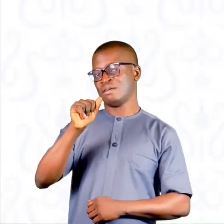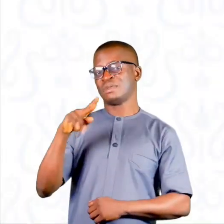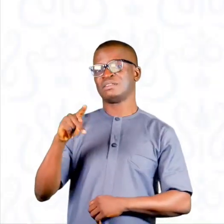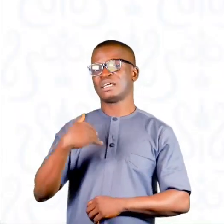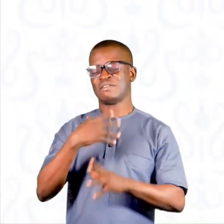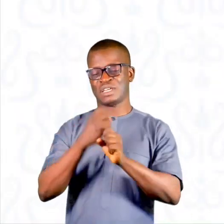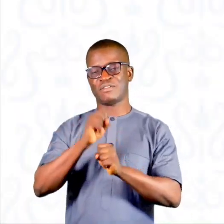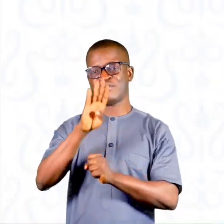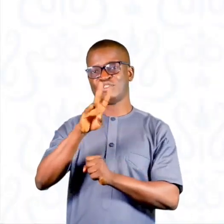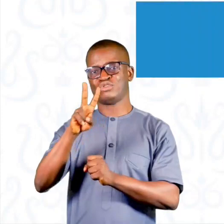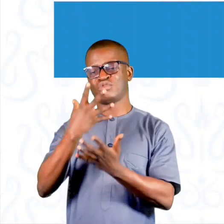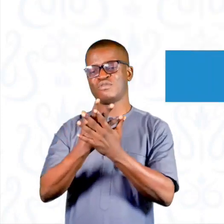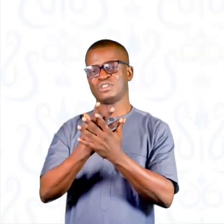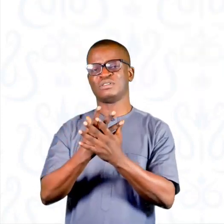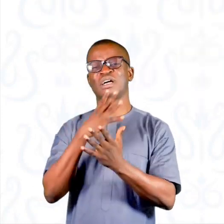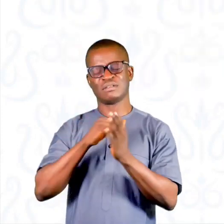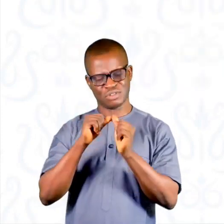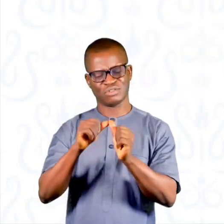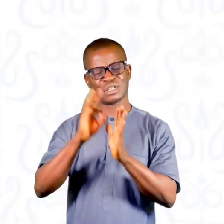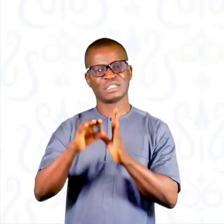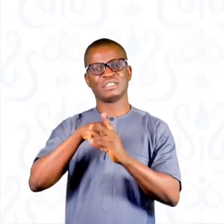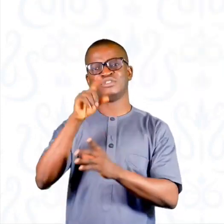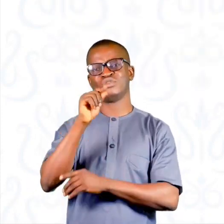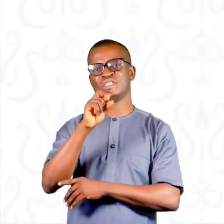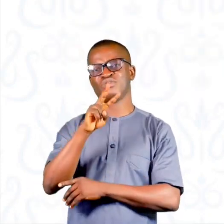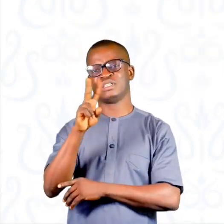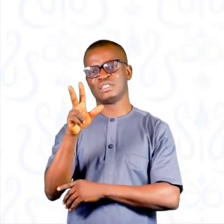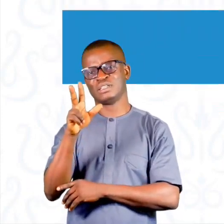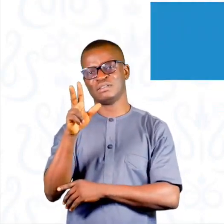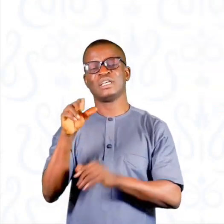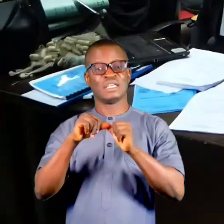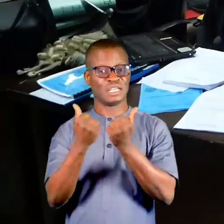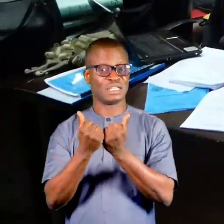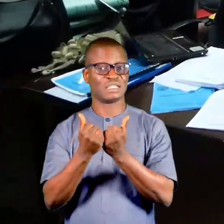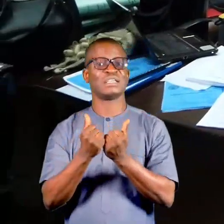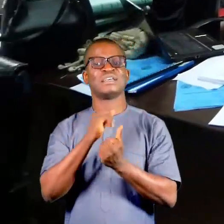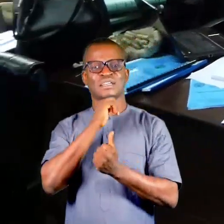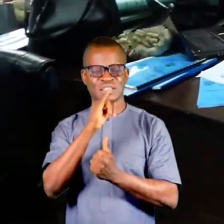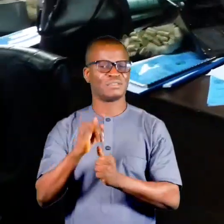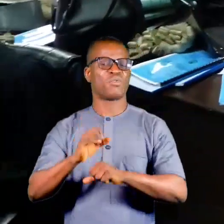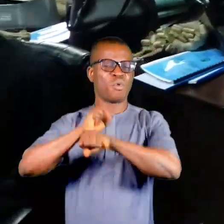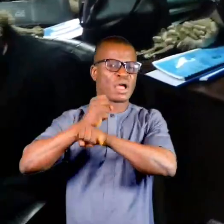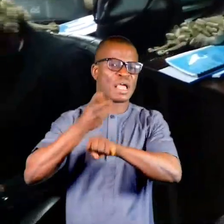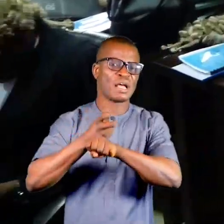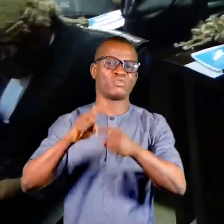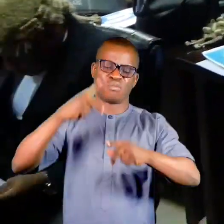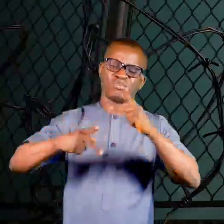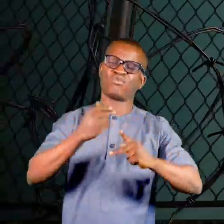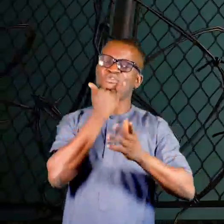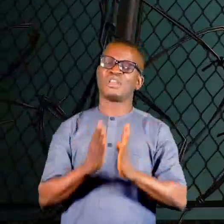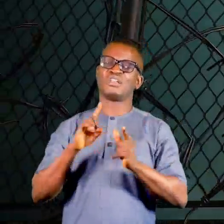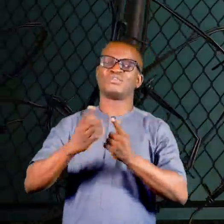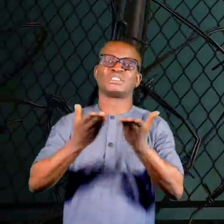NAPTIP has secured 42 convictions and counting in 2023. The agency is zealously prosecuting